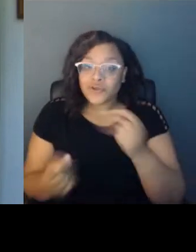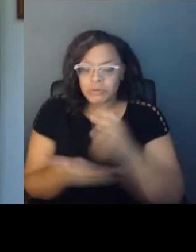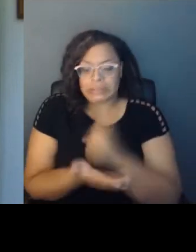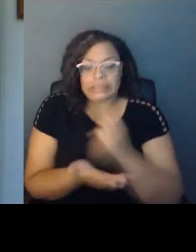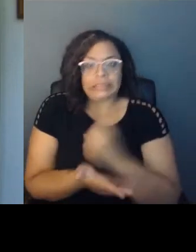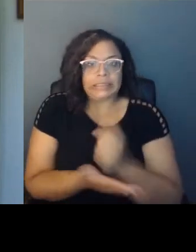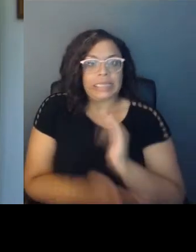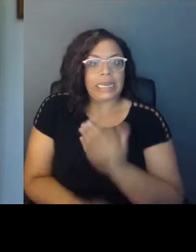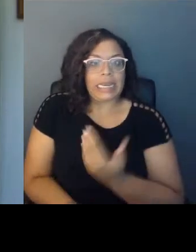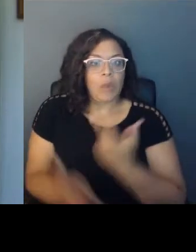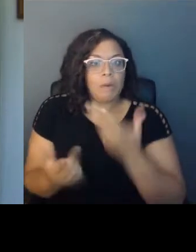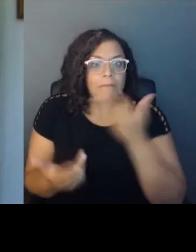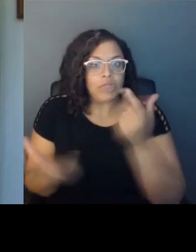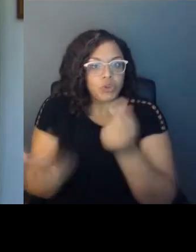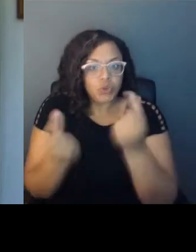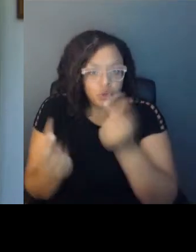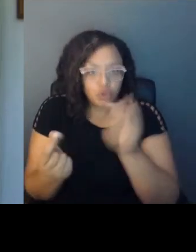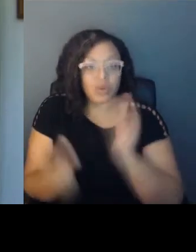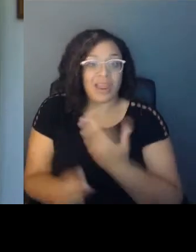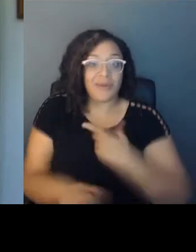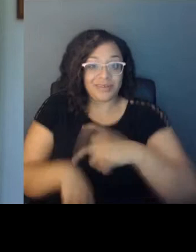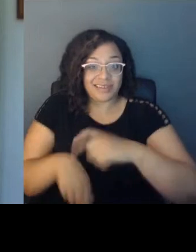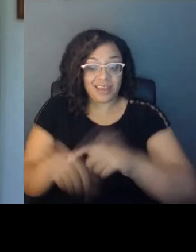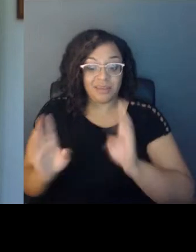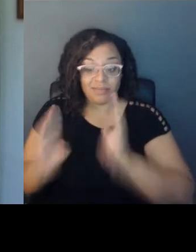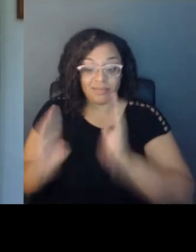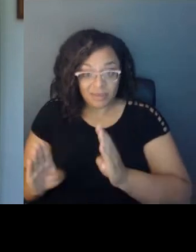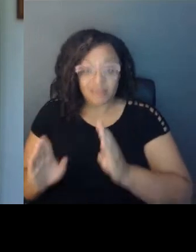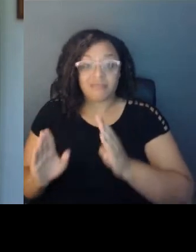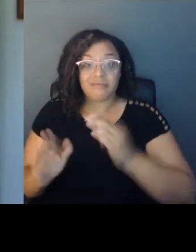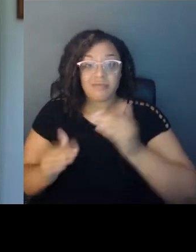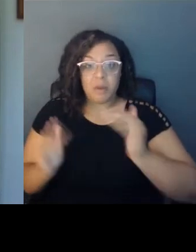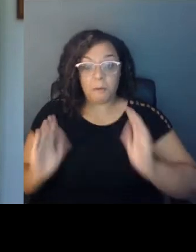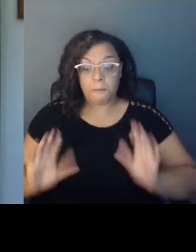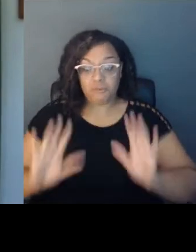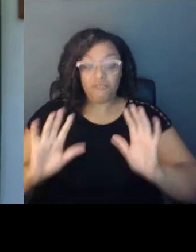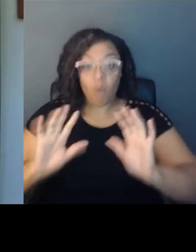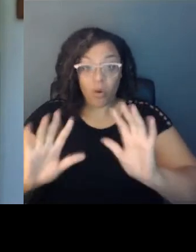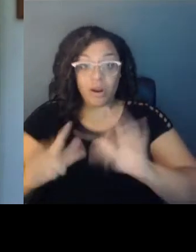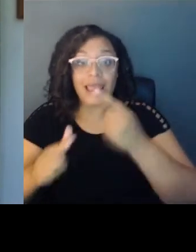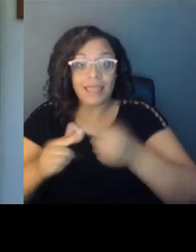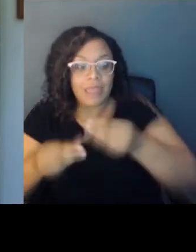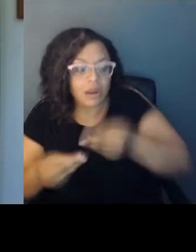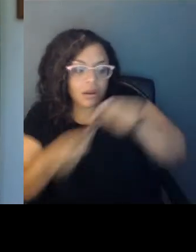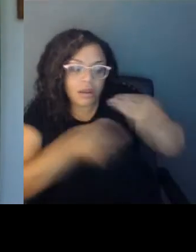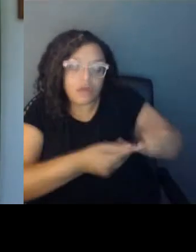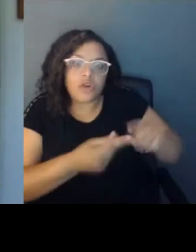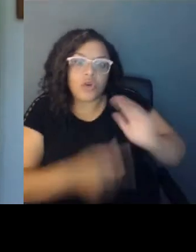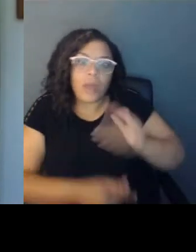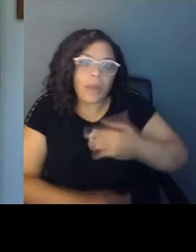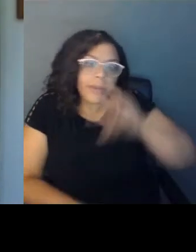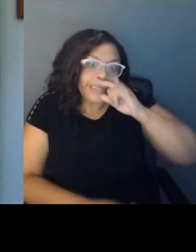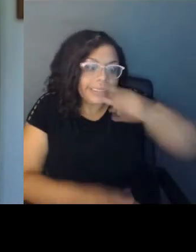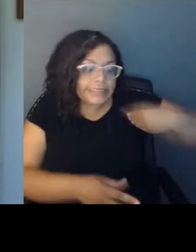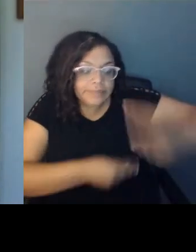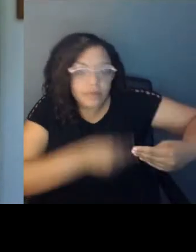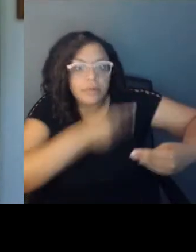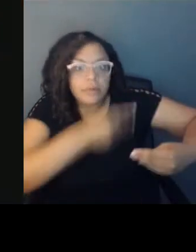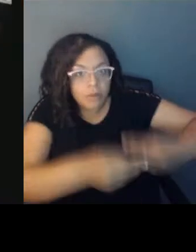push forward and then pass the baton on to those who are coming up behind us to keep on carrying that fight forward.